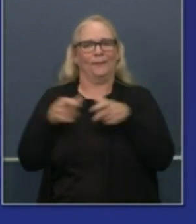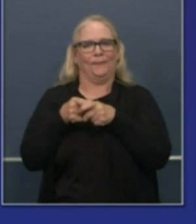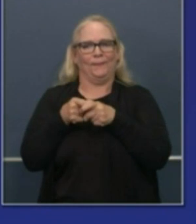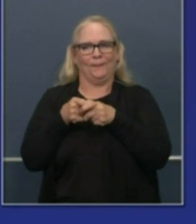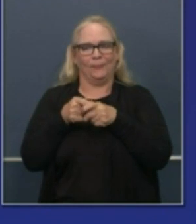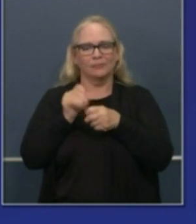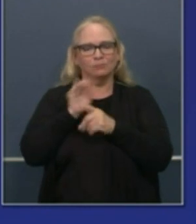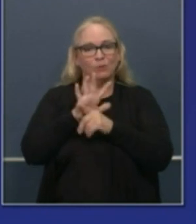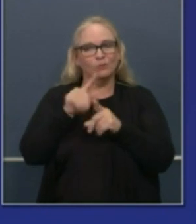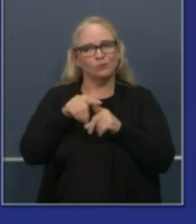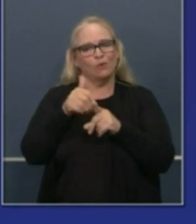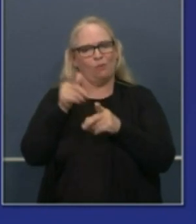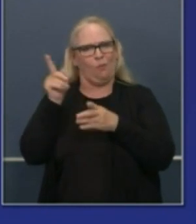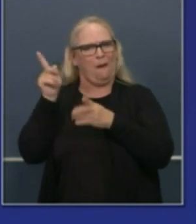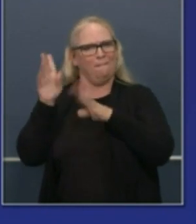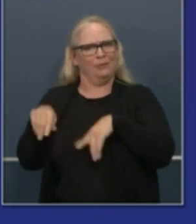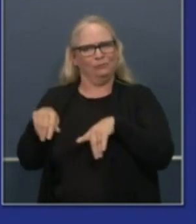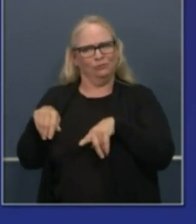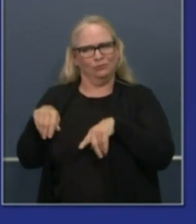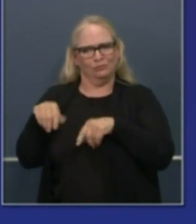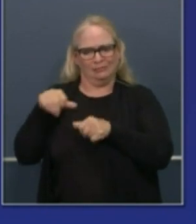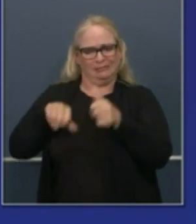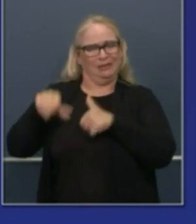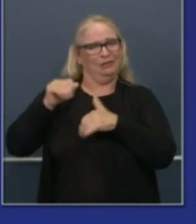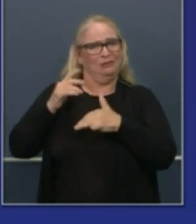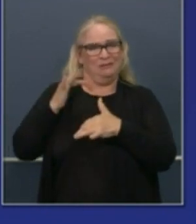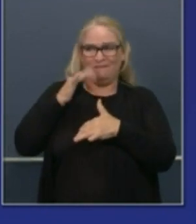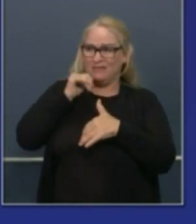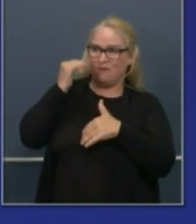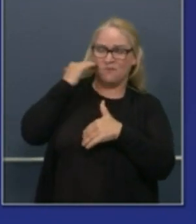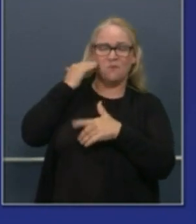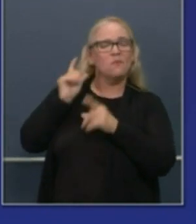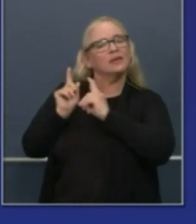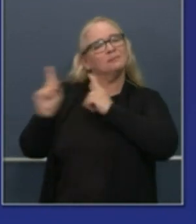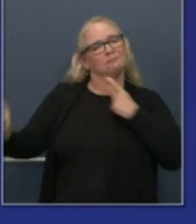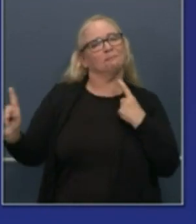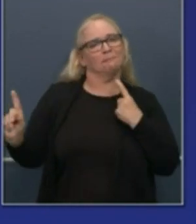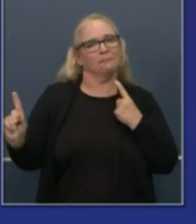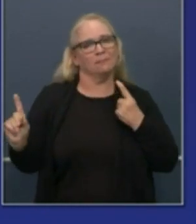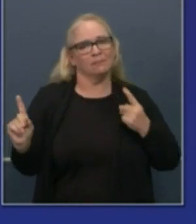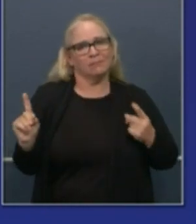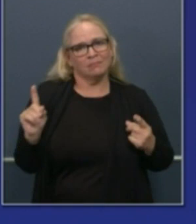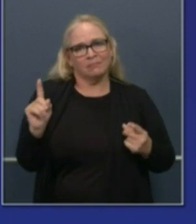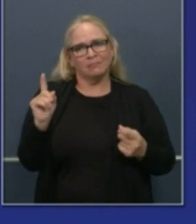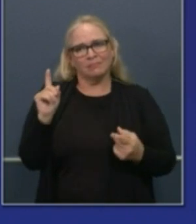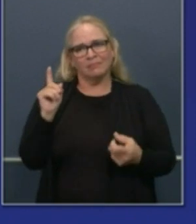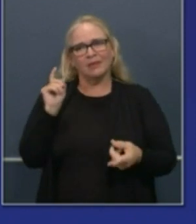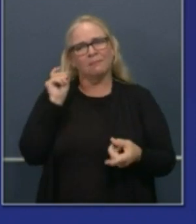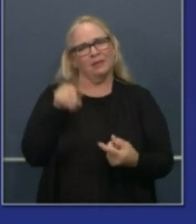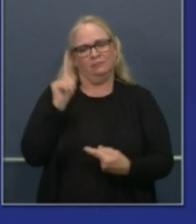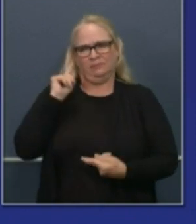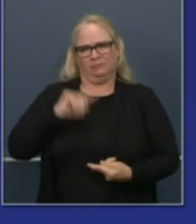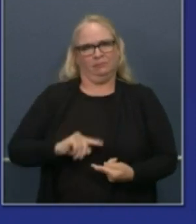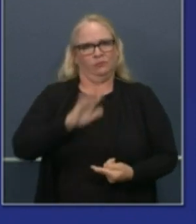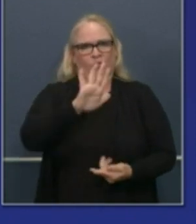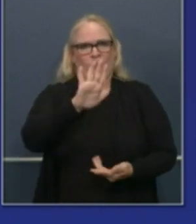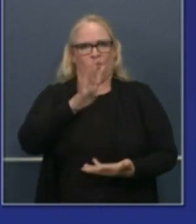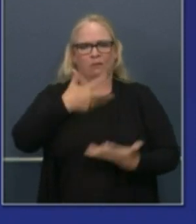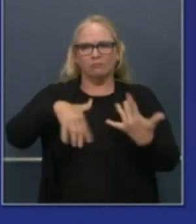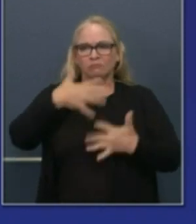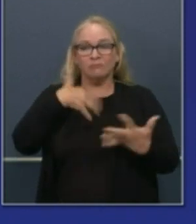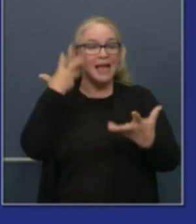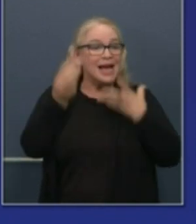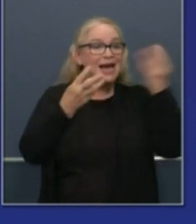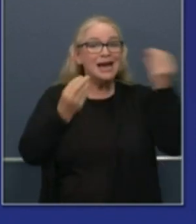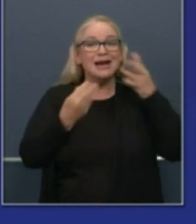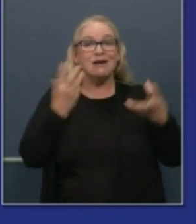individual. And so the point is we have to minimize our mixing. We have to minimize the transmission